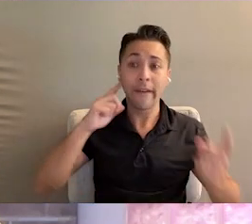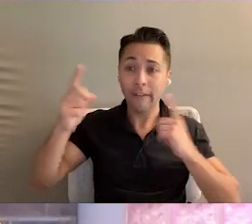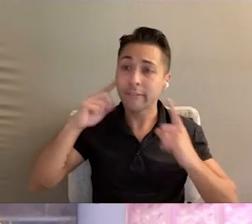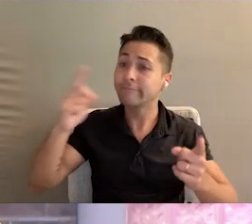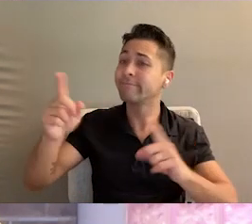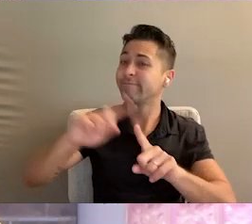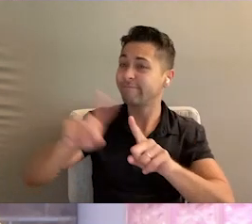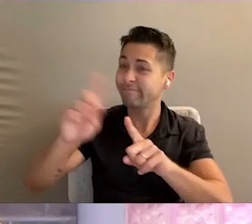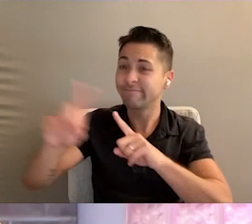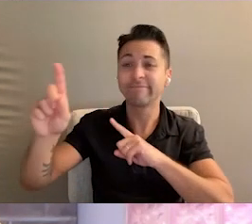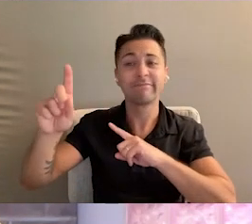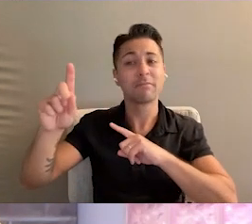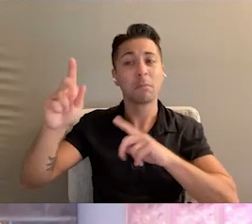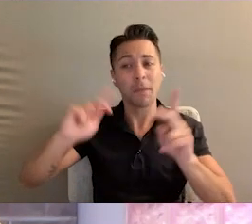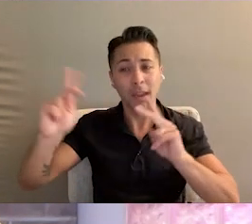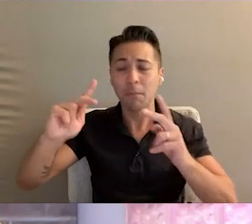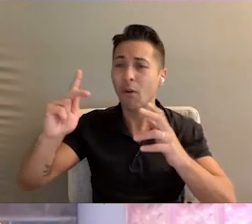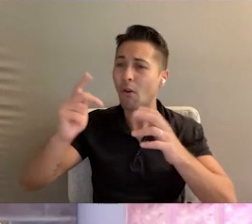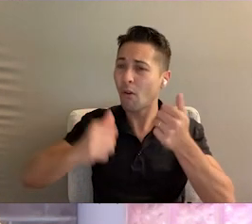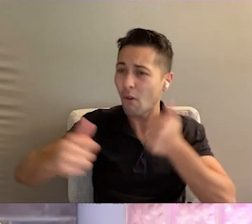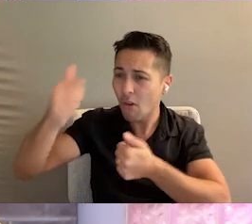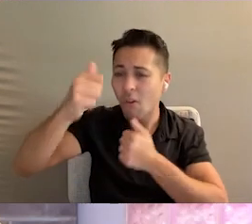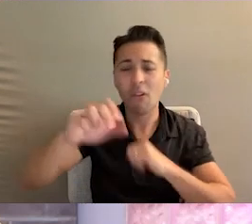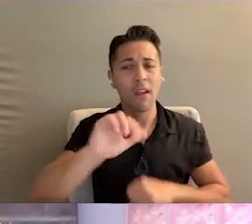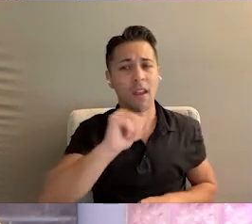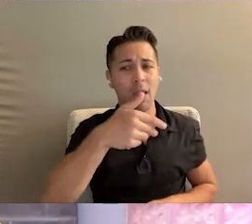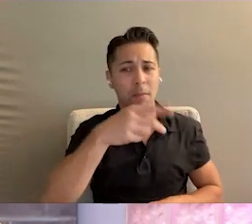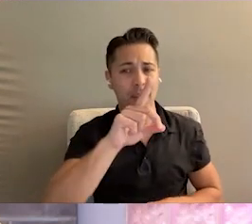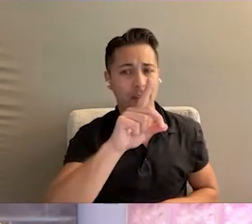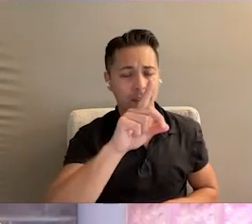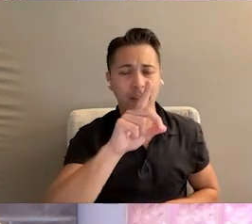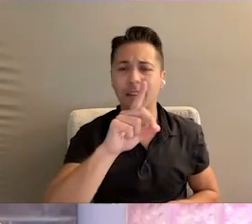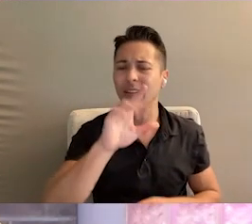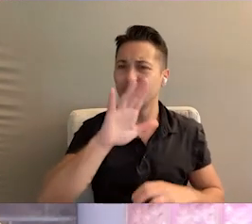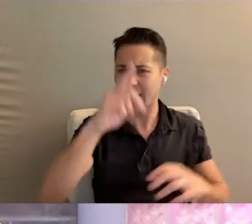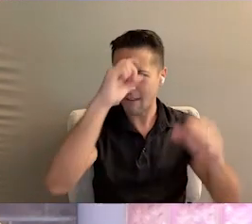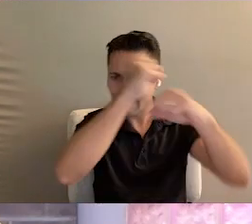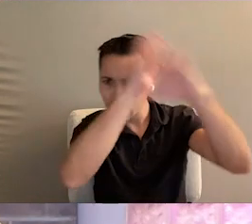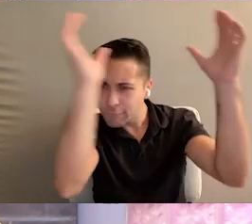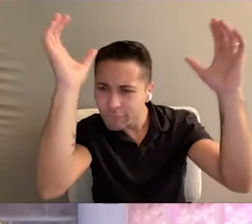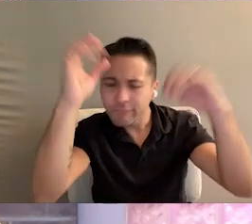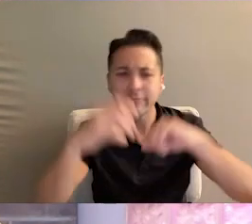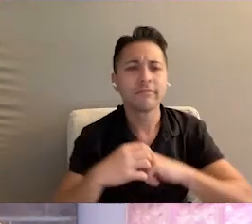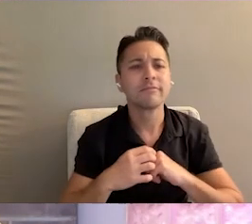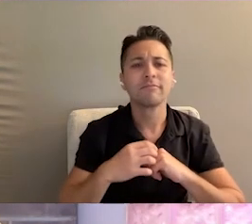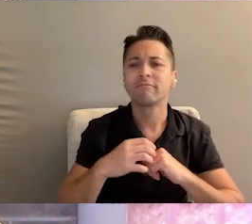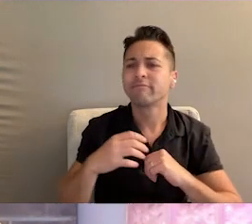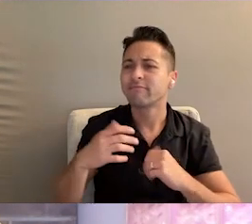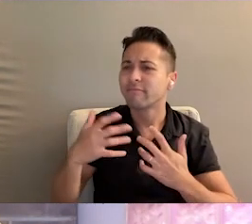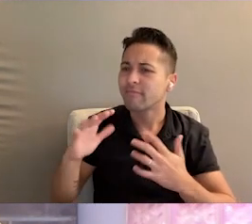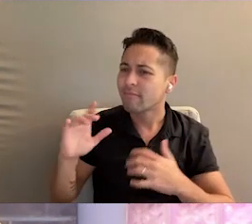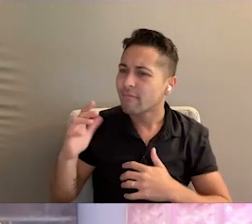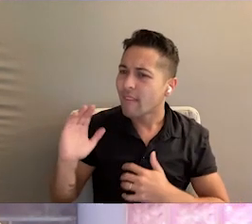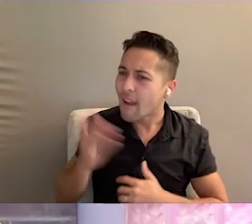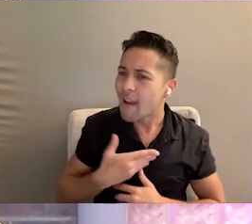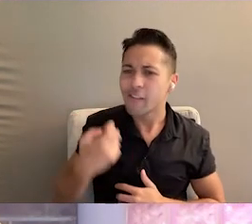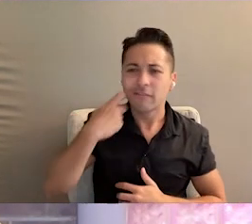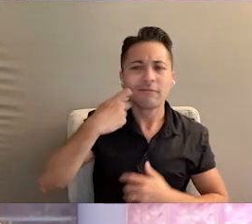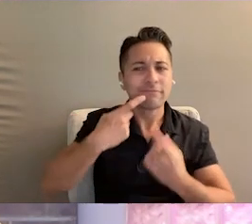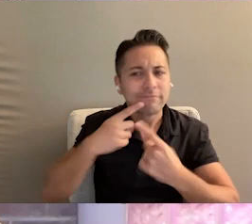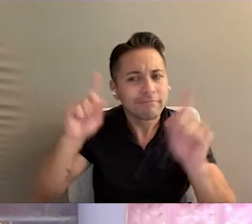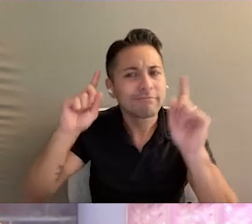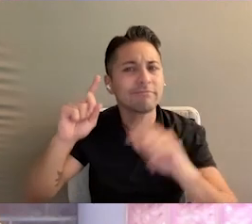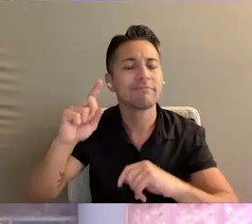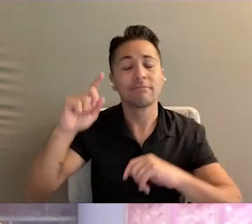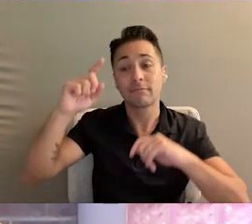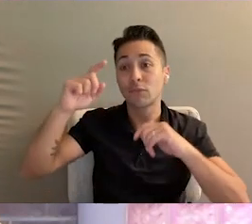and partners. You're going to hear about APD's renewed mission and vision for our agency, exciting accomplishments and initiatives